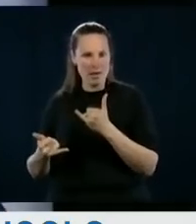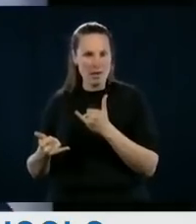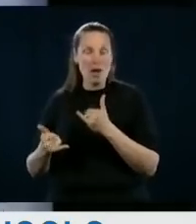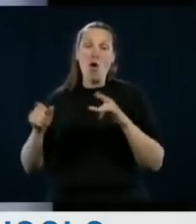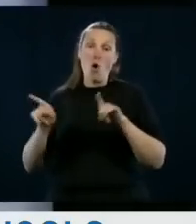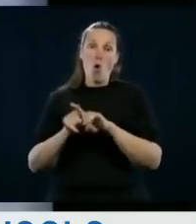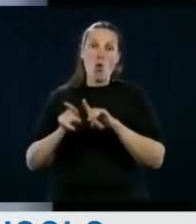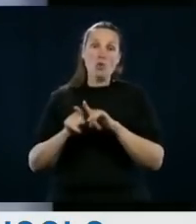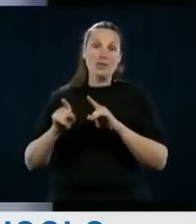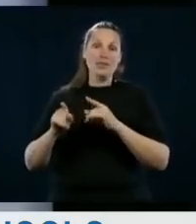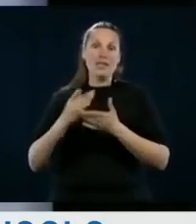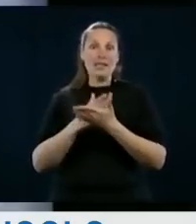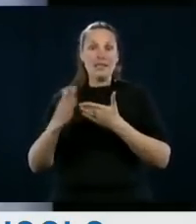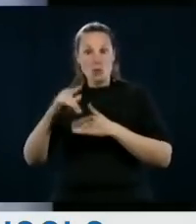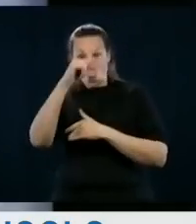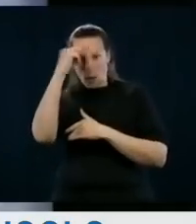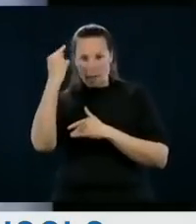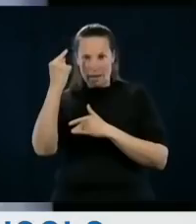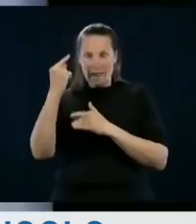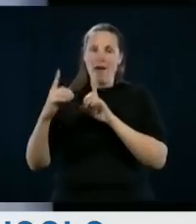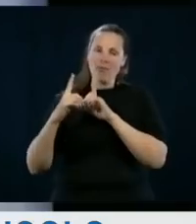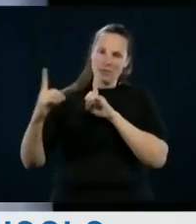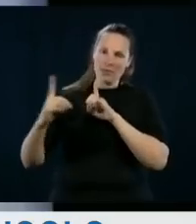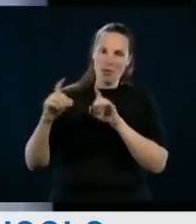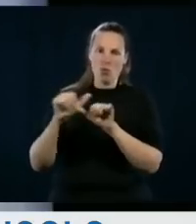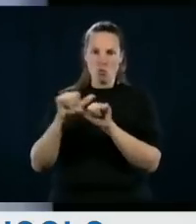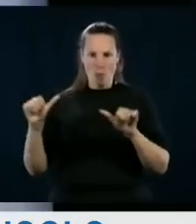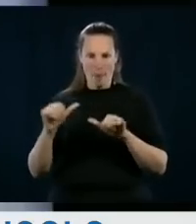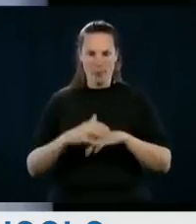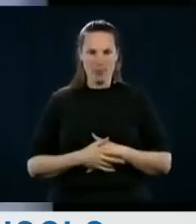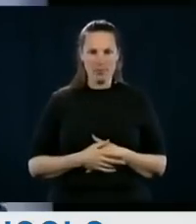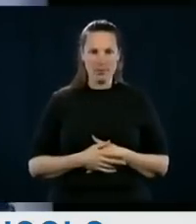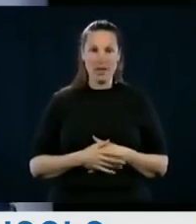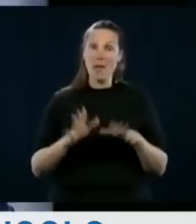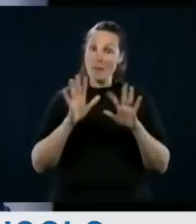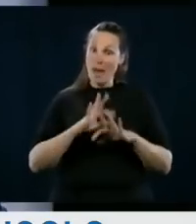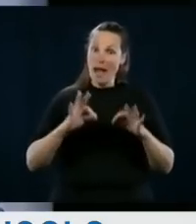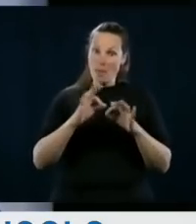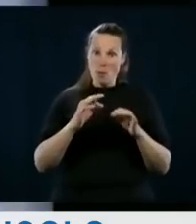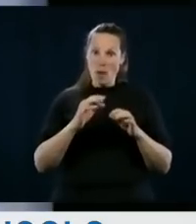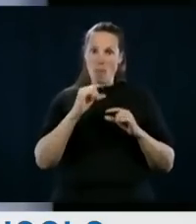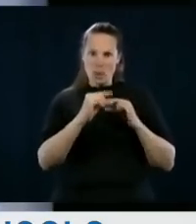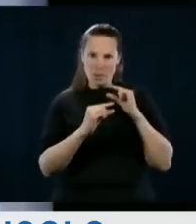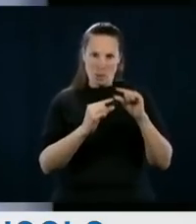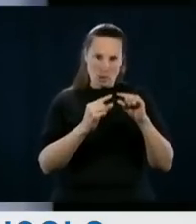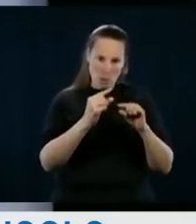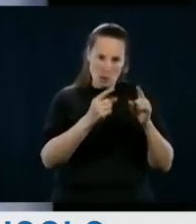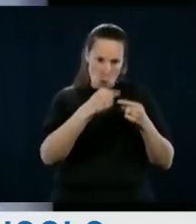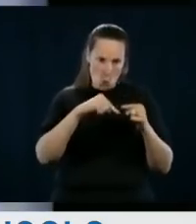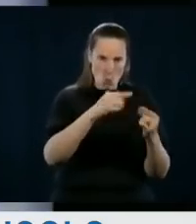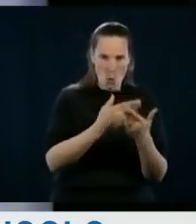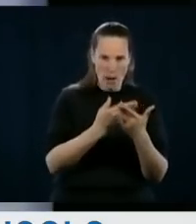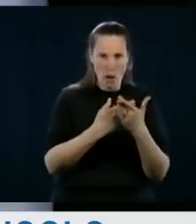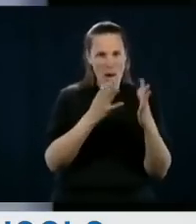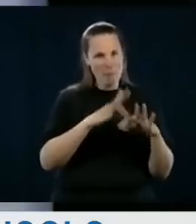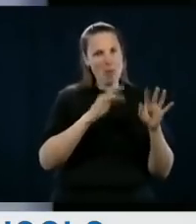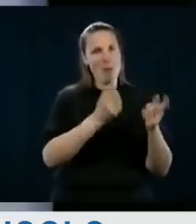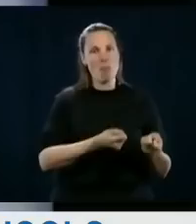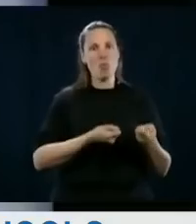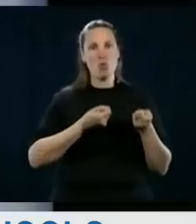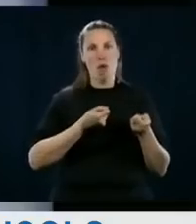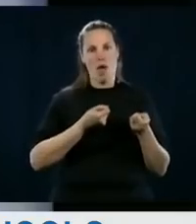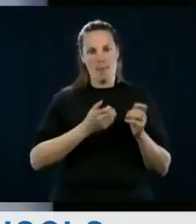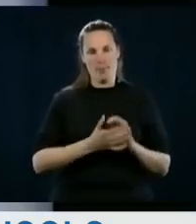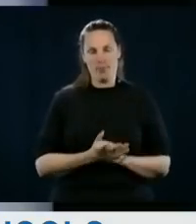to the end of the semester, as well as for the summer session. This is a prudent return, and I understand that